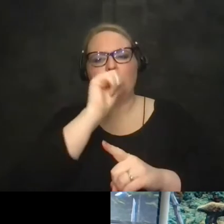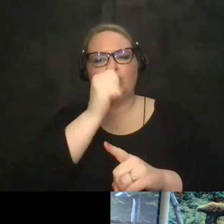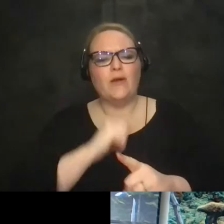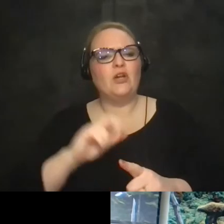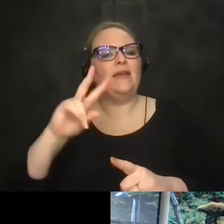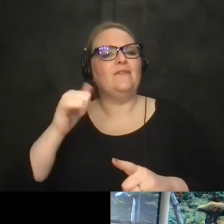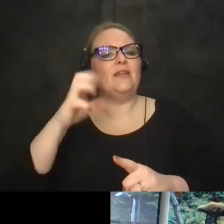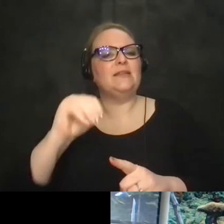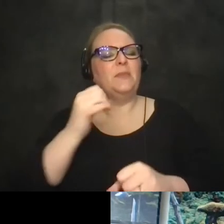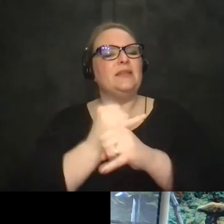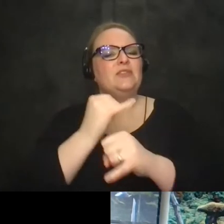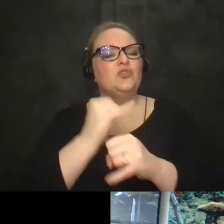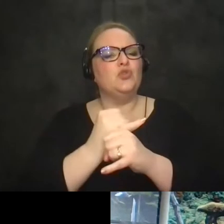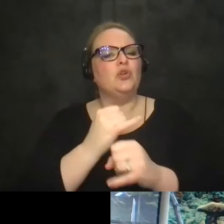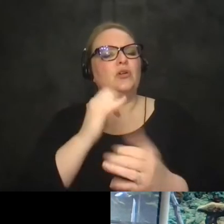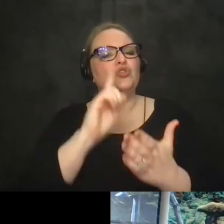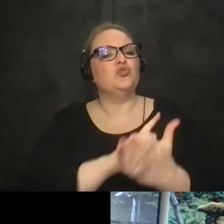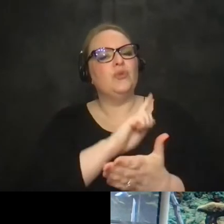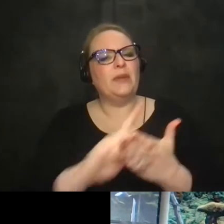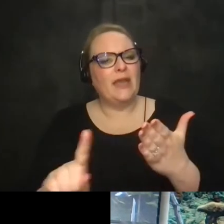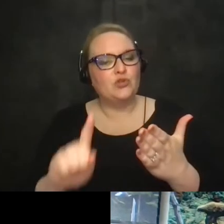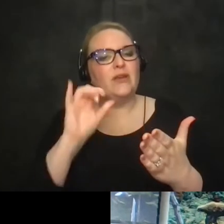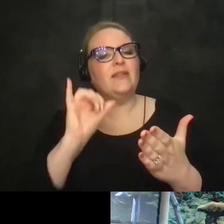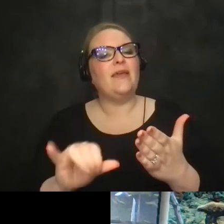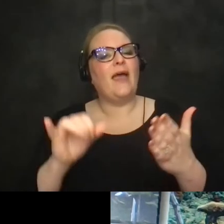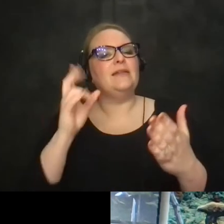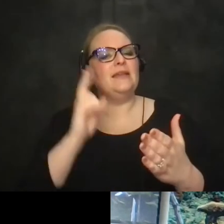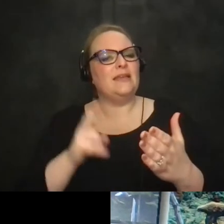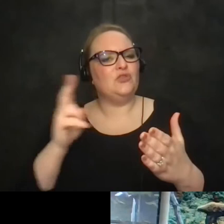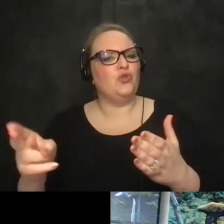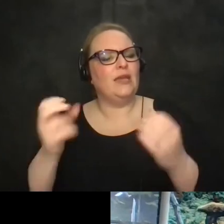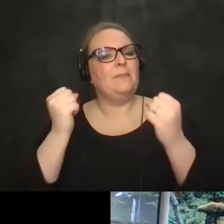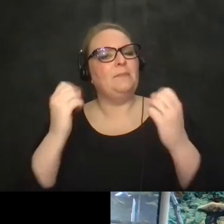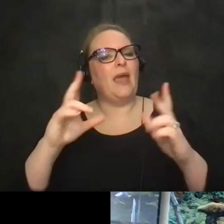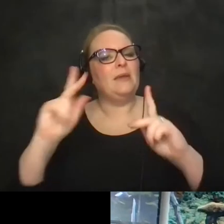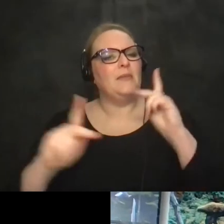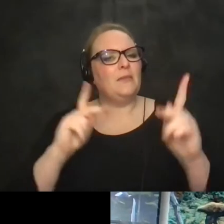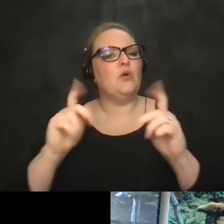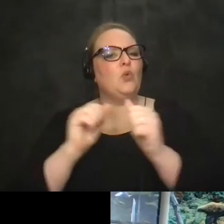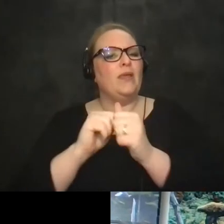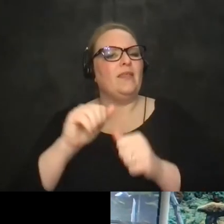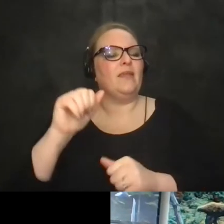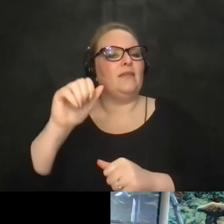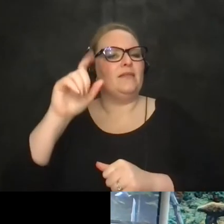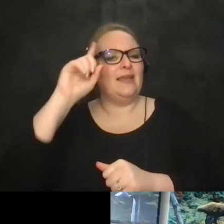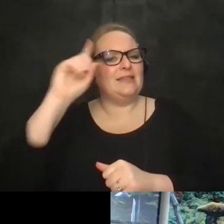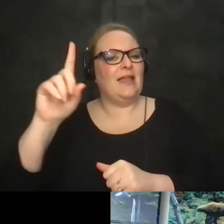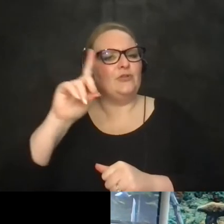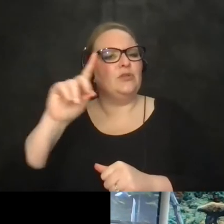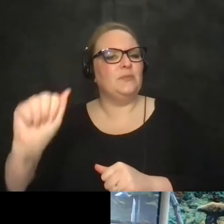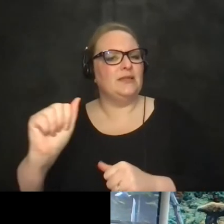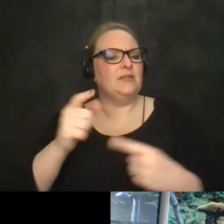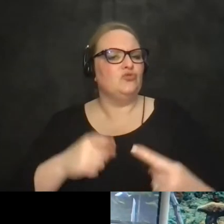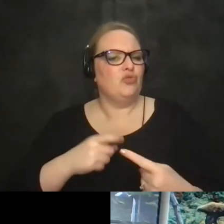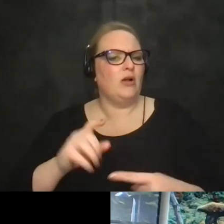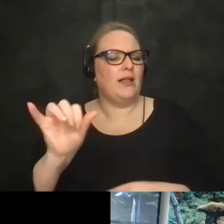institutional discrimination that is a history shared by people with intellectual disabilities which is the population we support